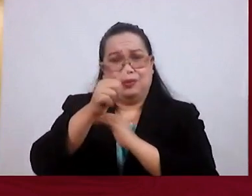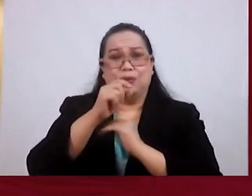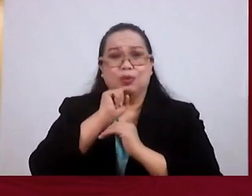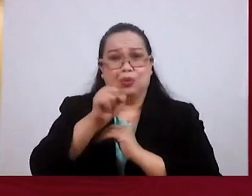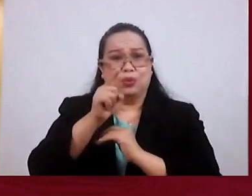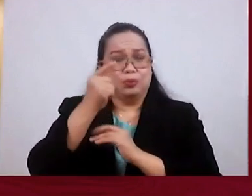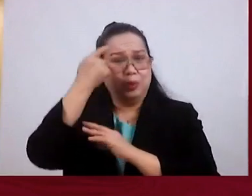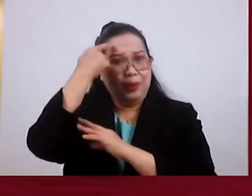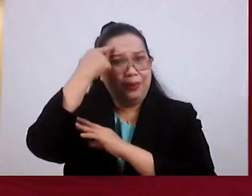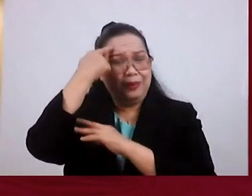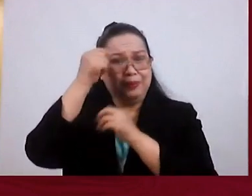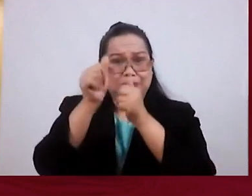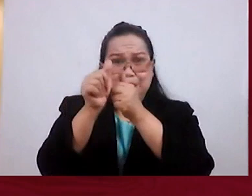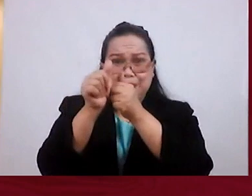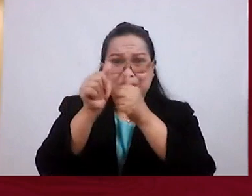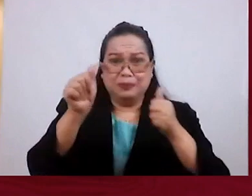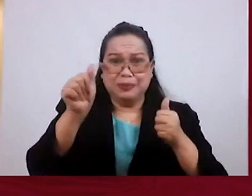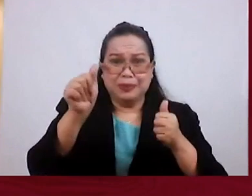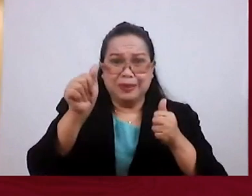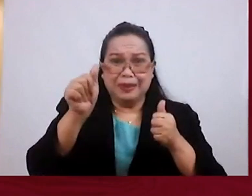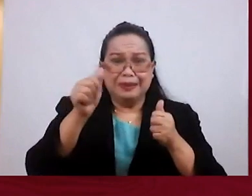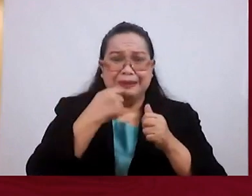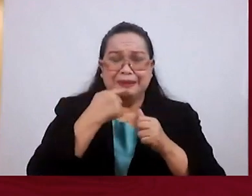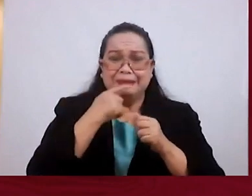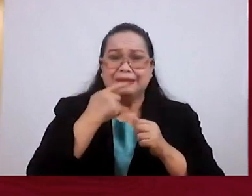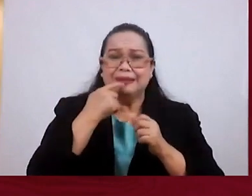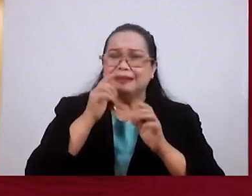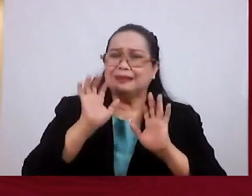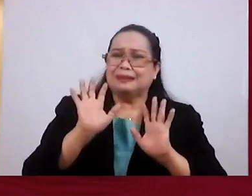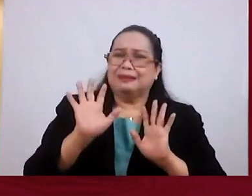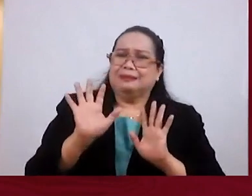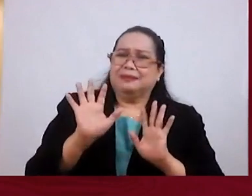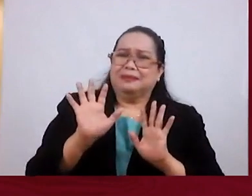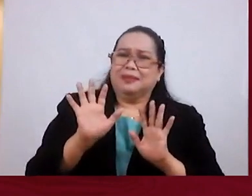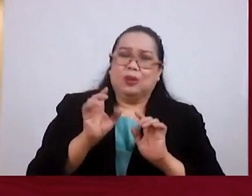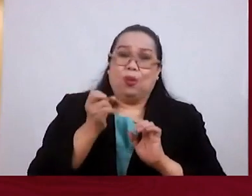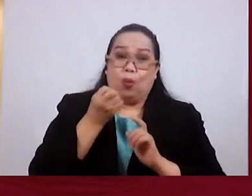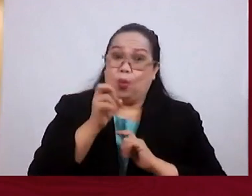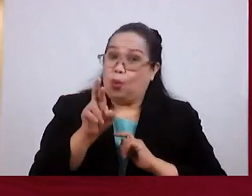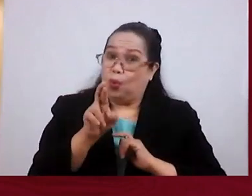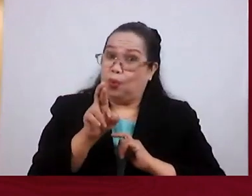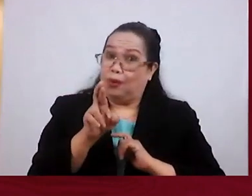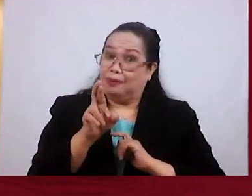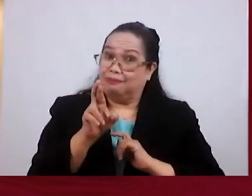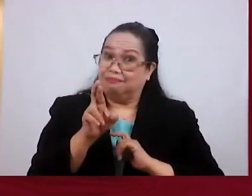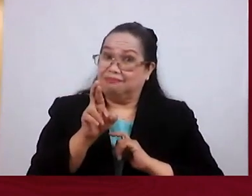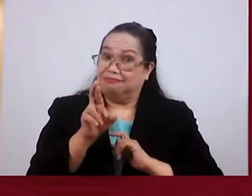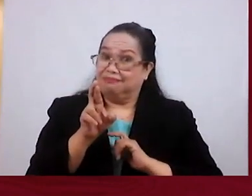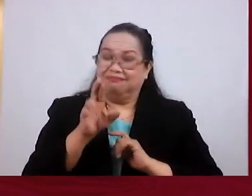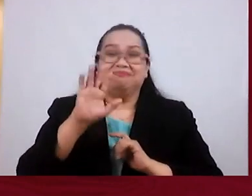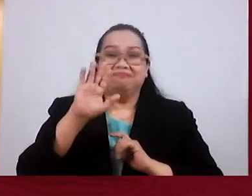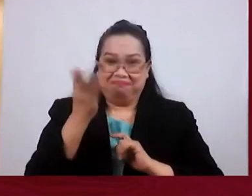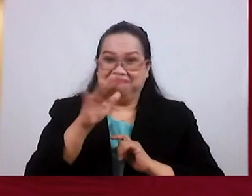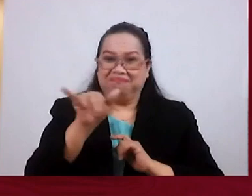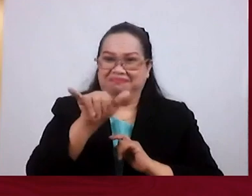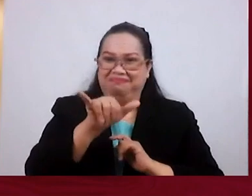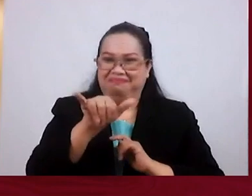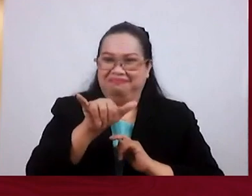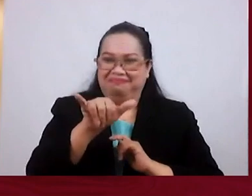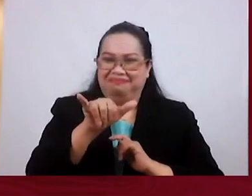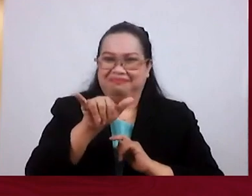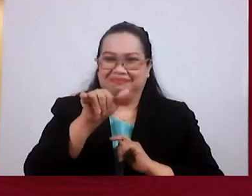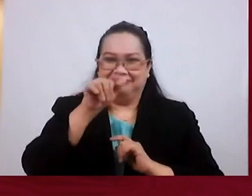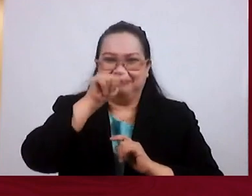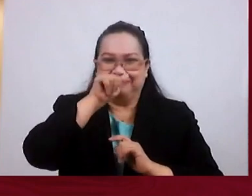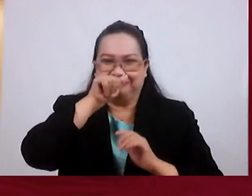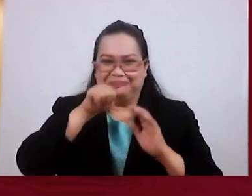even think of departing. That's what he's going to say. Or something very similar, to